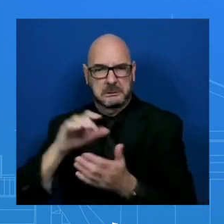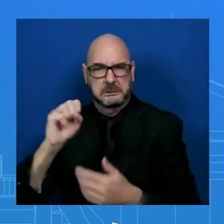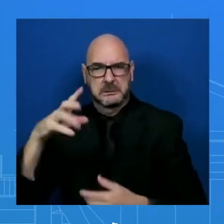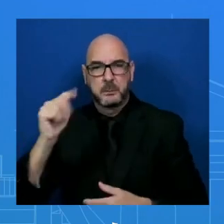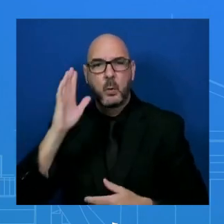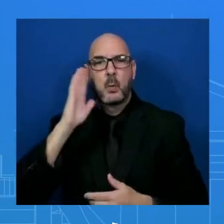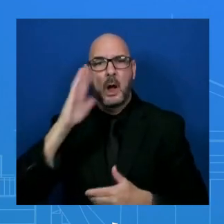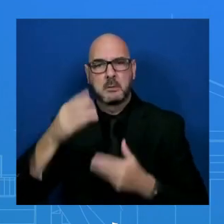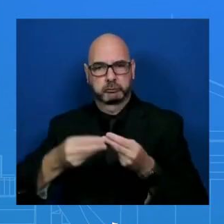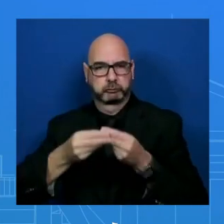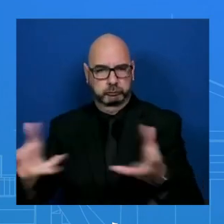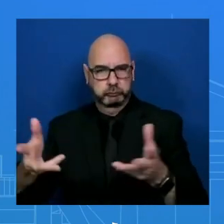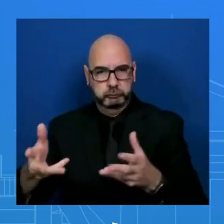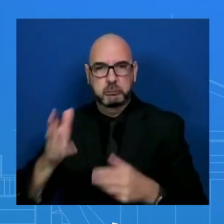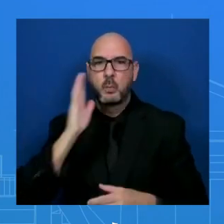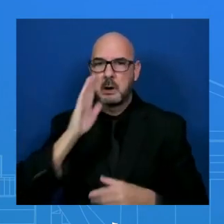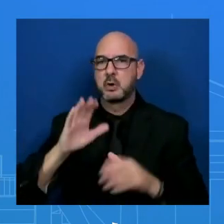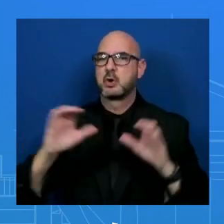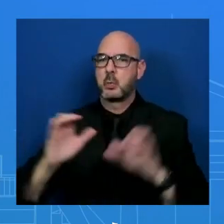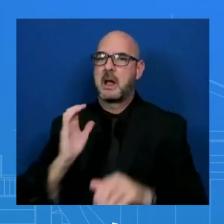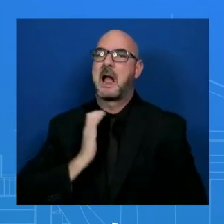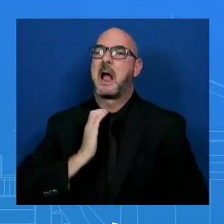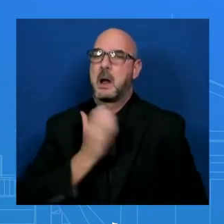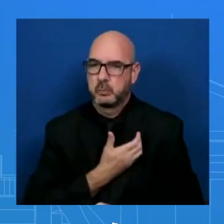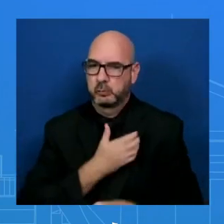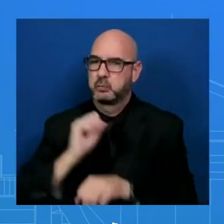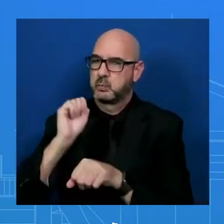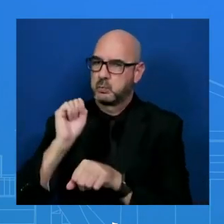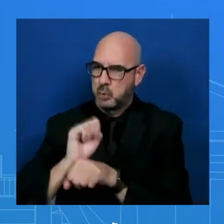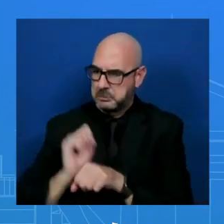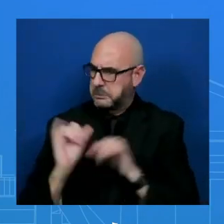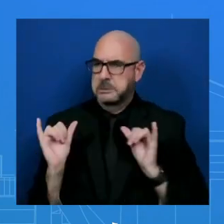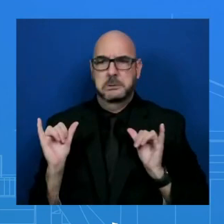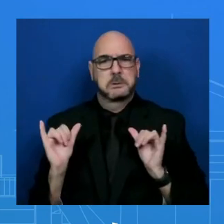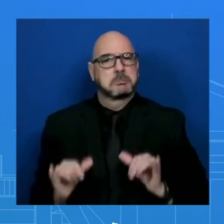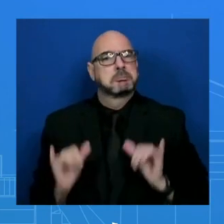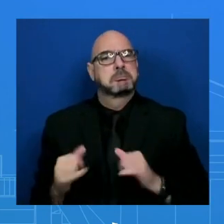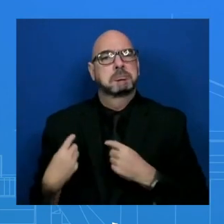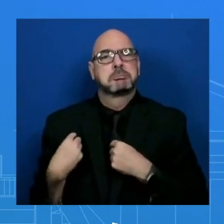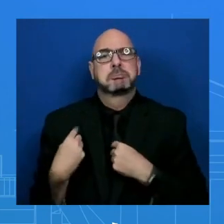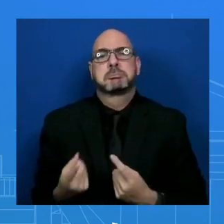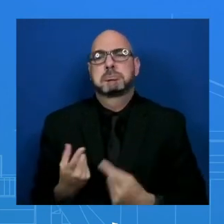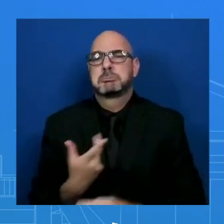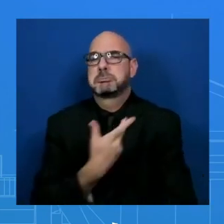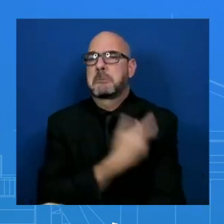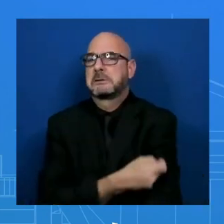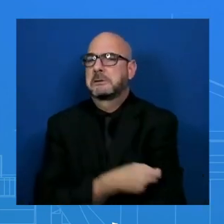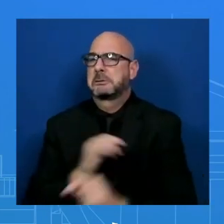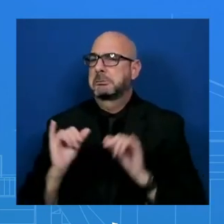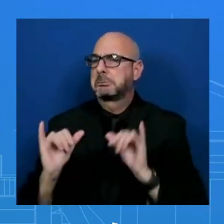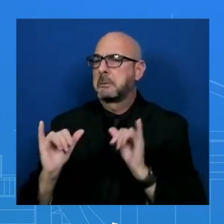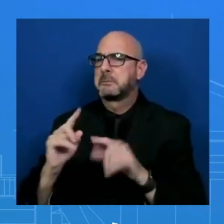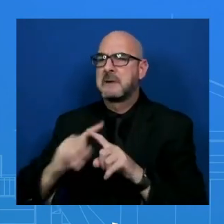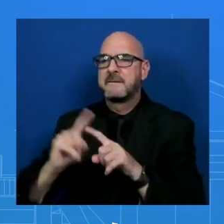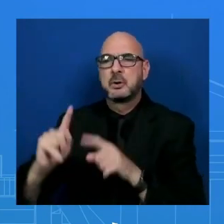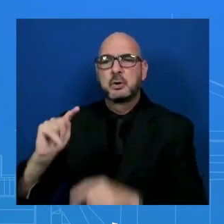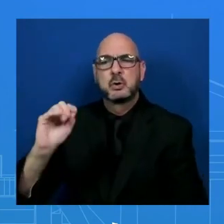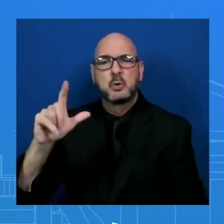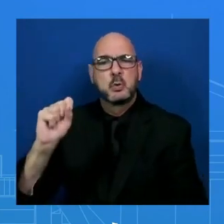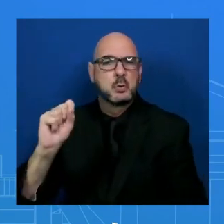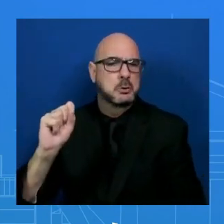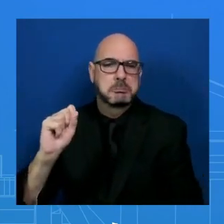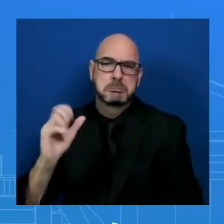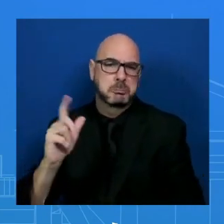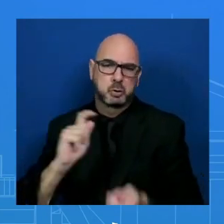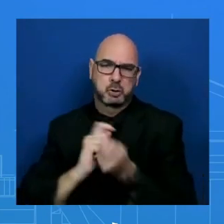job, as we do every time when it comes to new vaccine or anything – any of the tools that are out there. We're going to make sure that we encourage – we